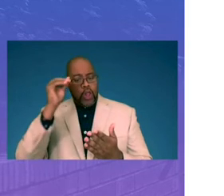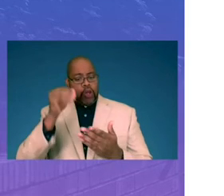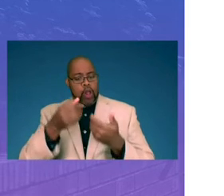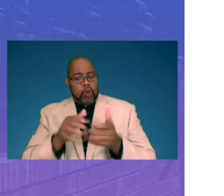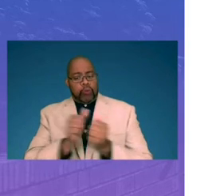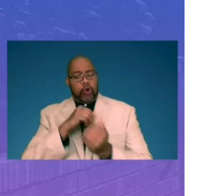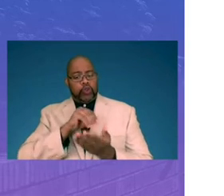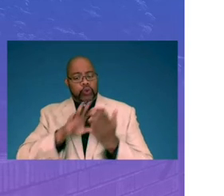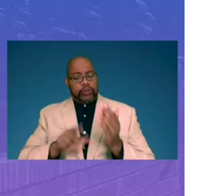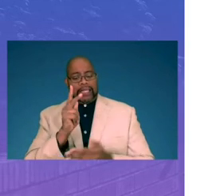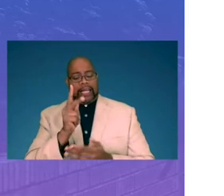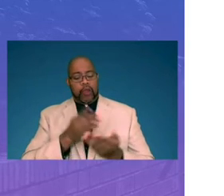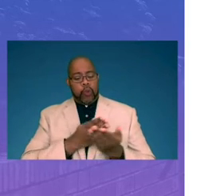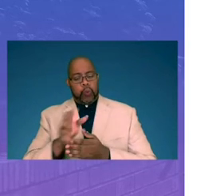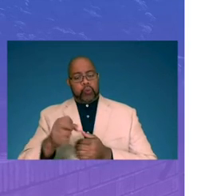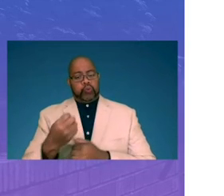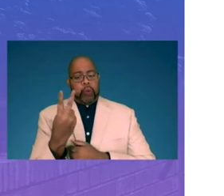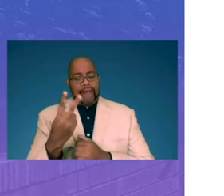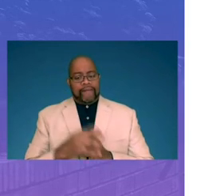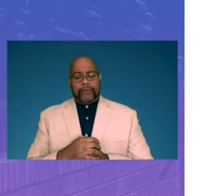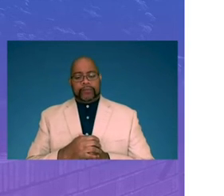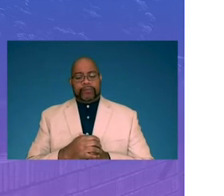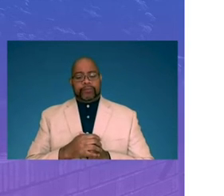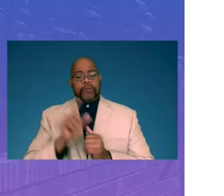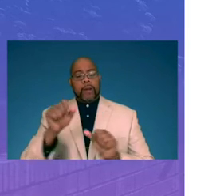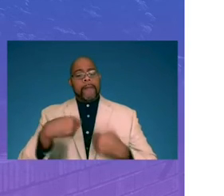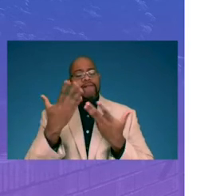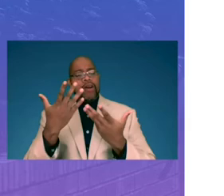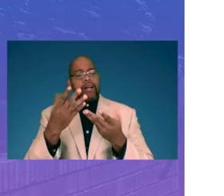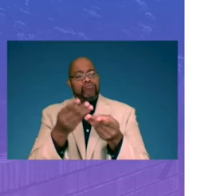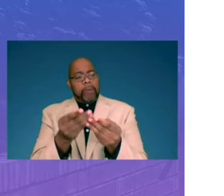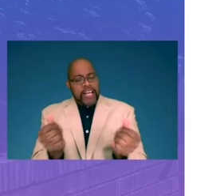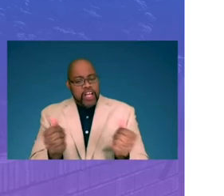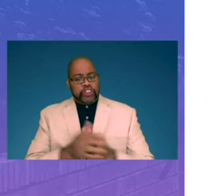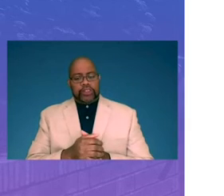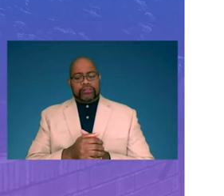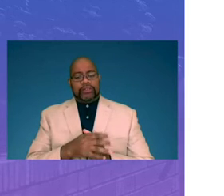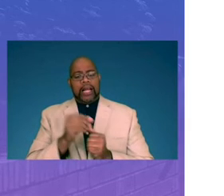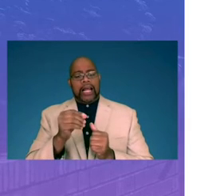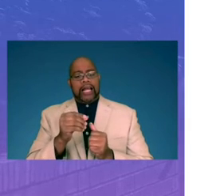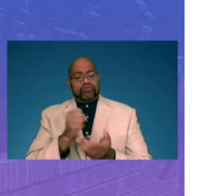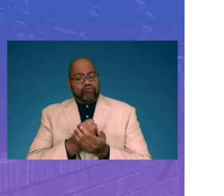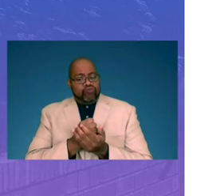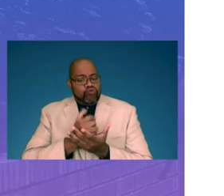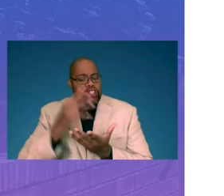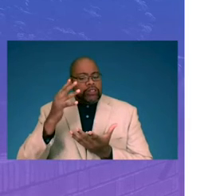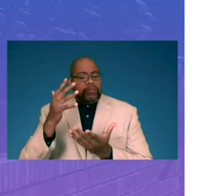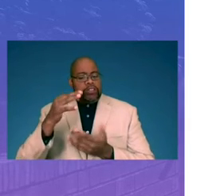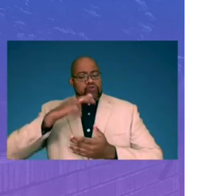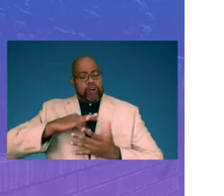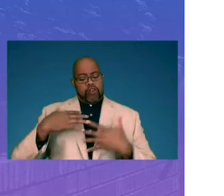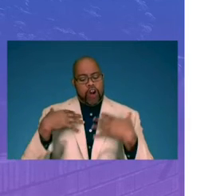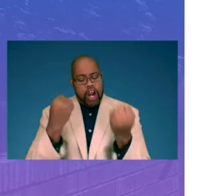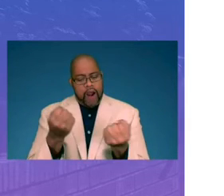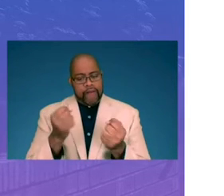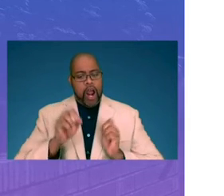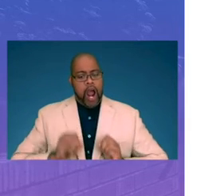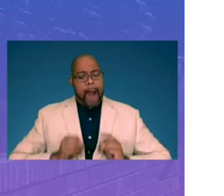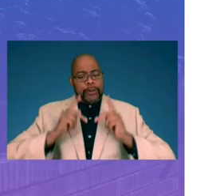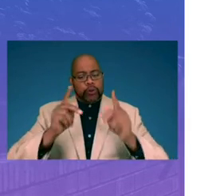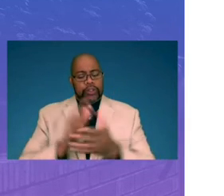our students grades K-12. They provide remediation and enrichment and credit recovery opportunities.